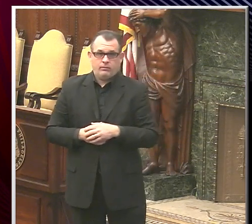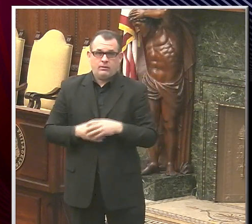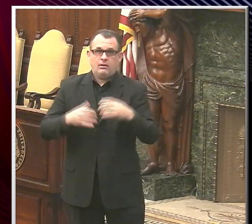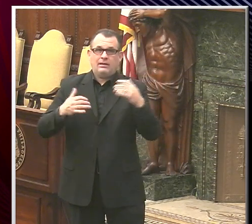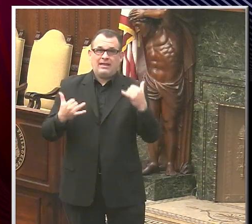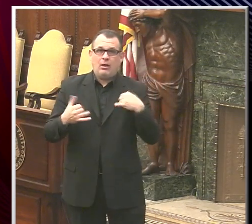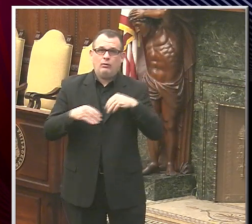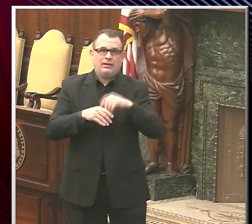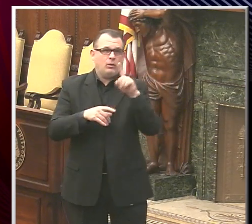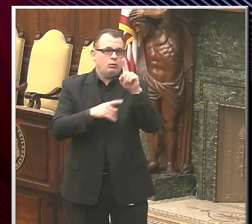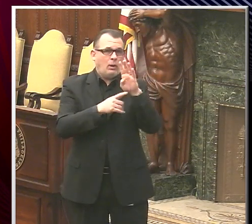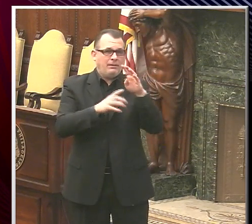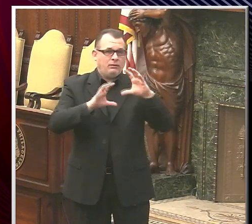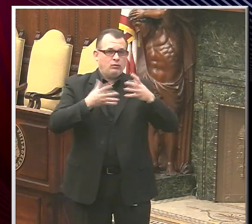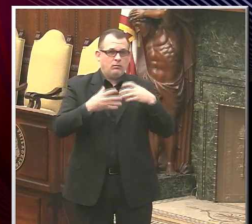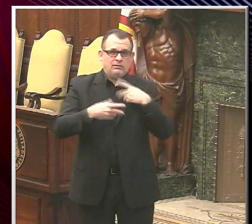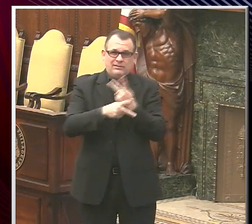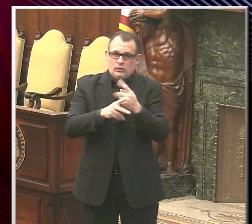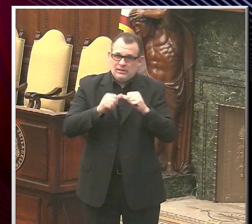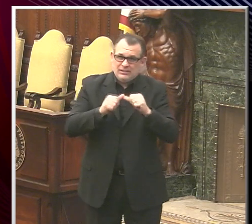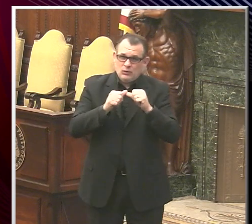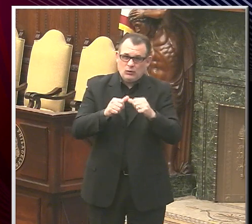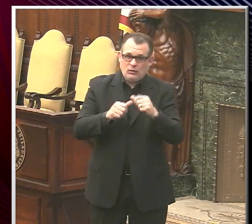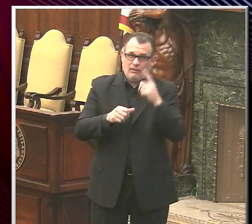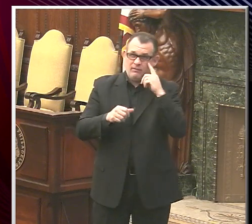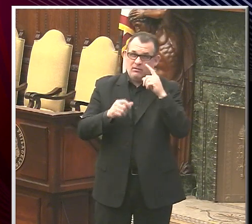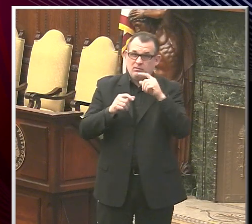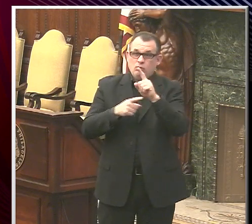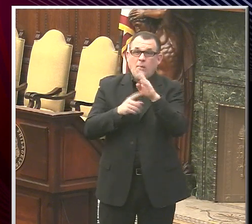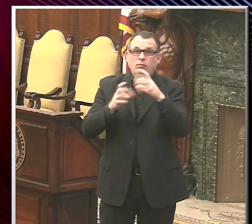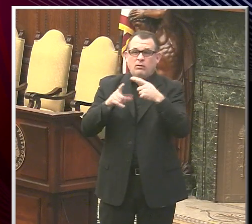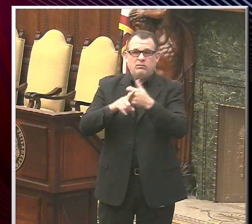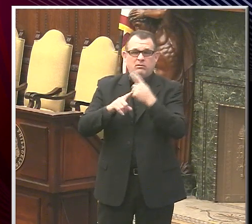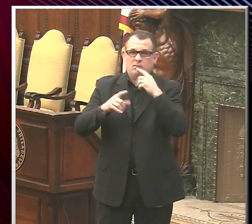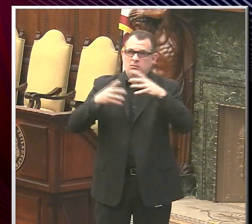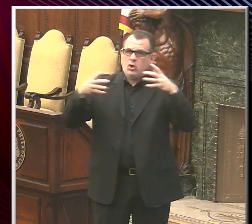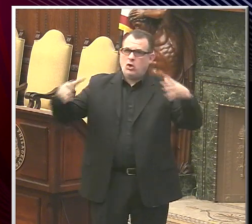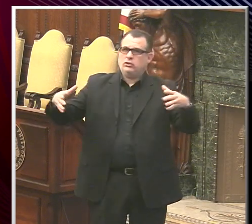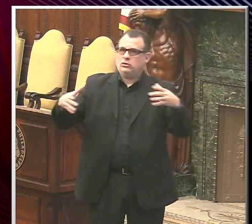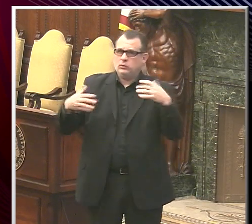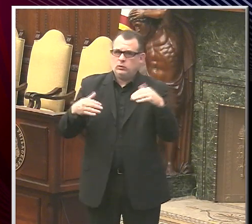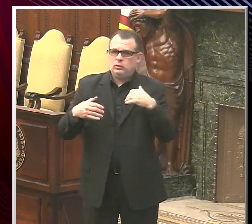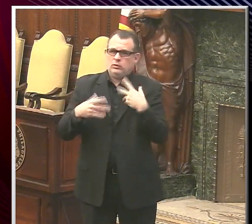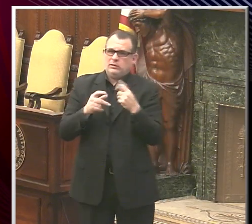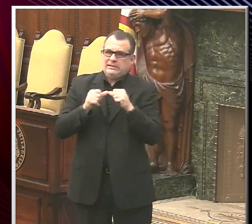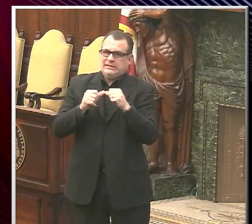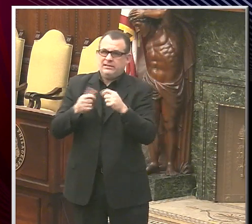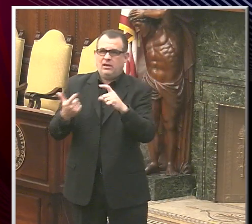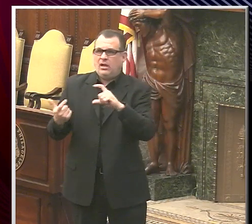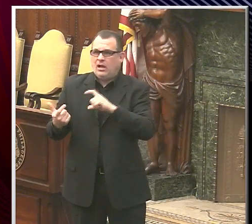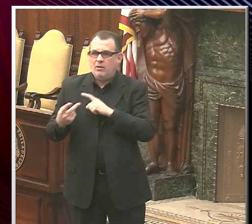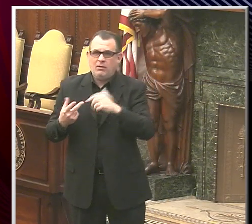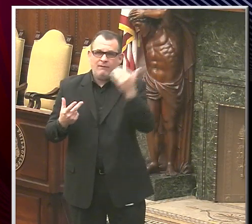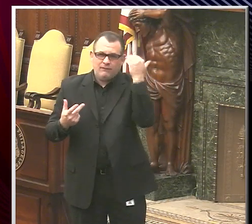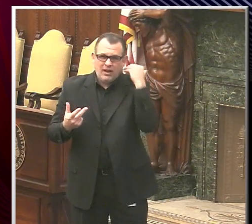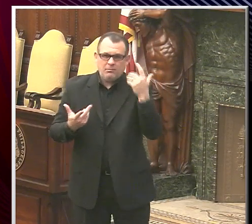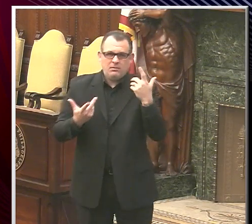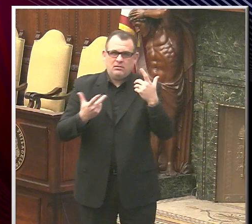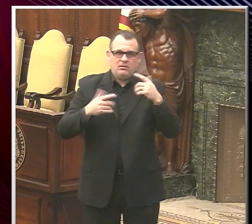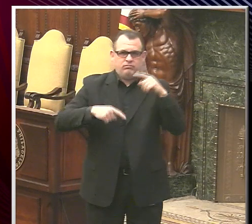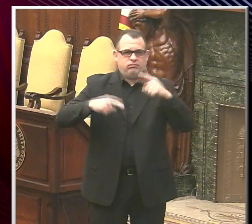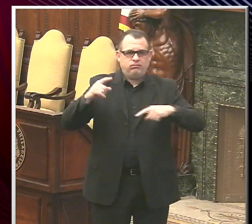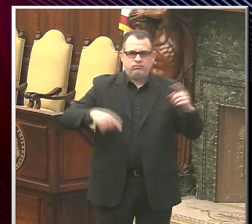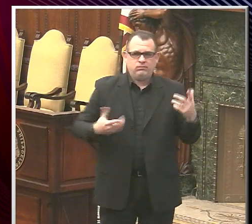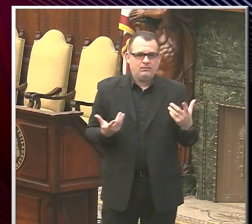before, and we'll be in this phase for many weeks. That includes people who are frontline essential workers, and we're continuing to vaccinate our first